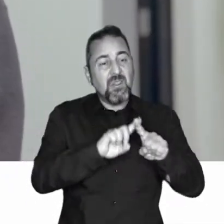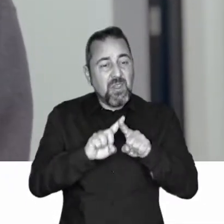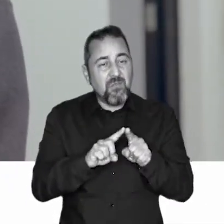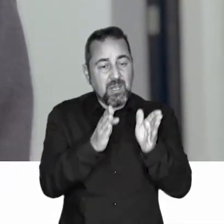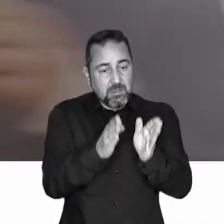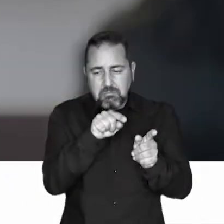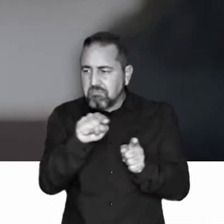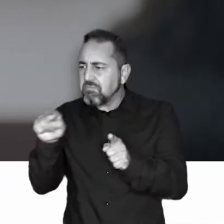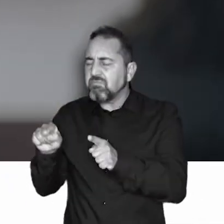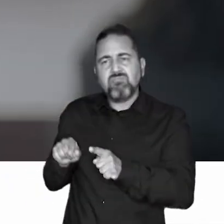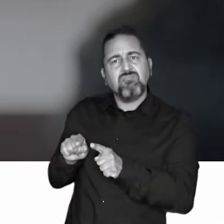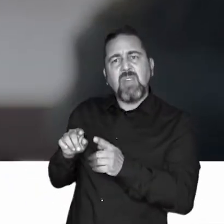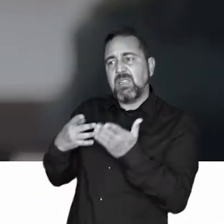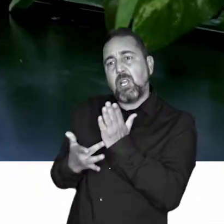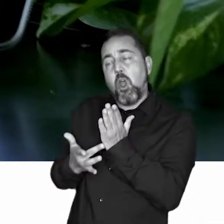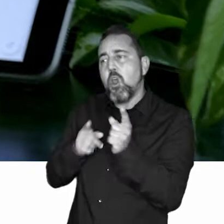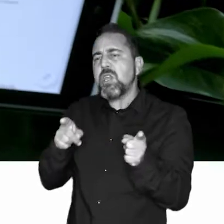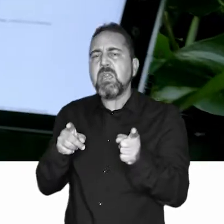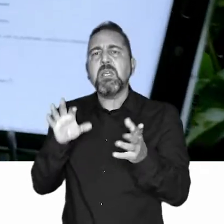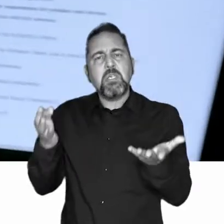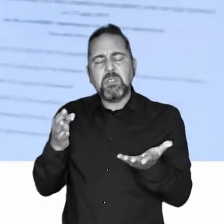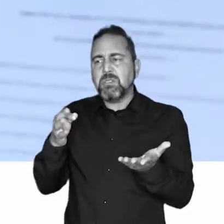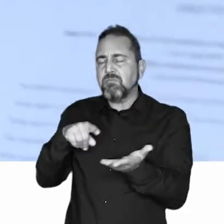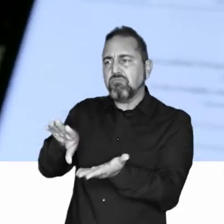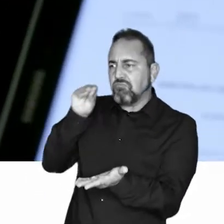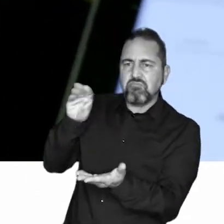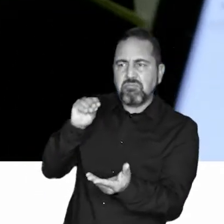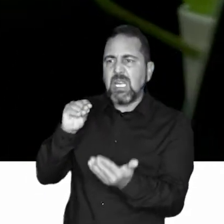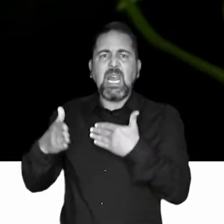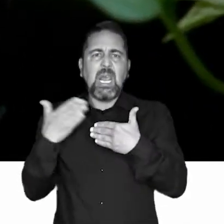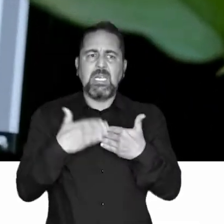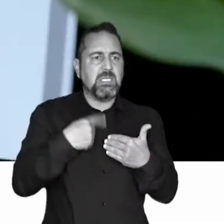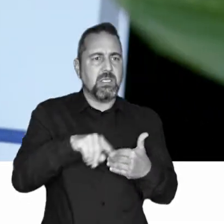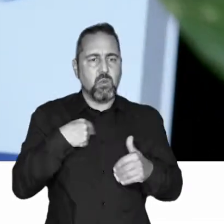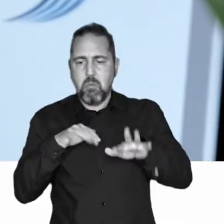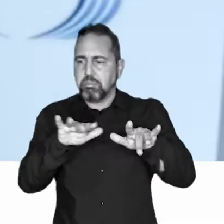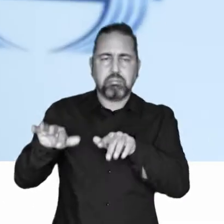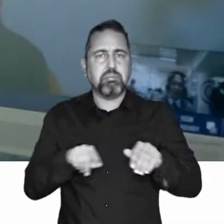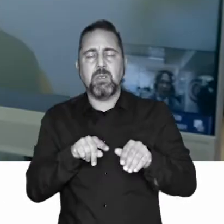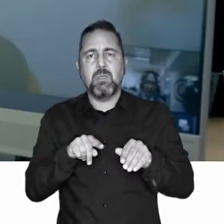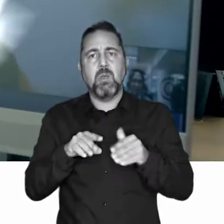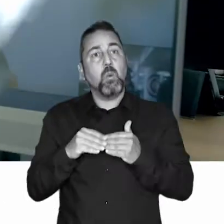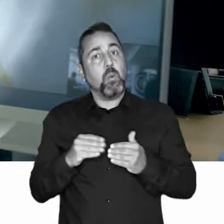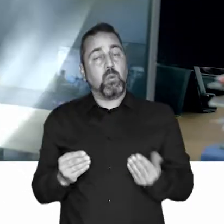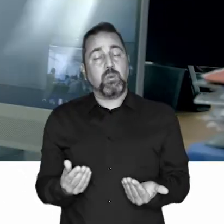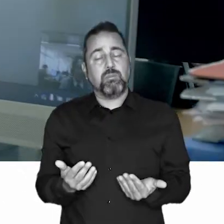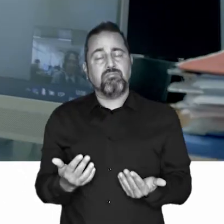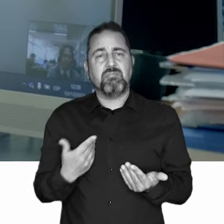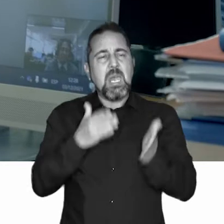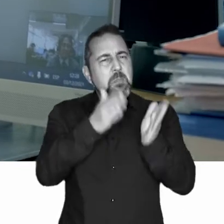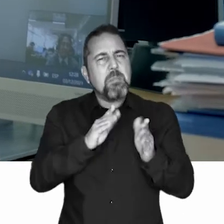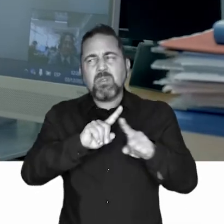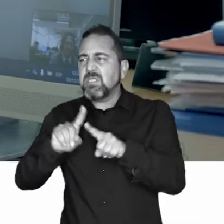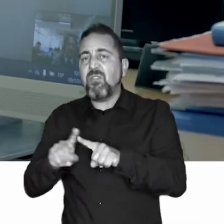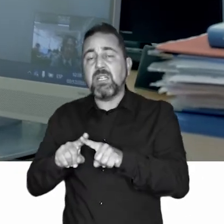European legislation on accessibility insists that technological devices include features that make them simple, understandable